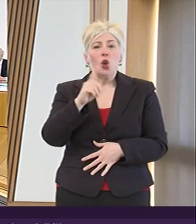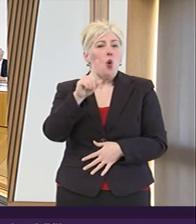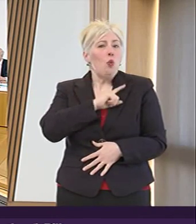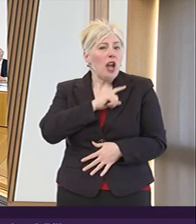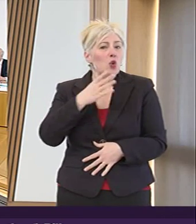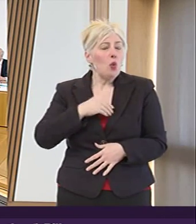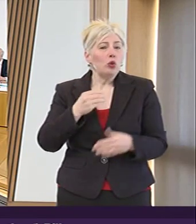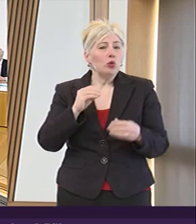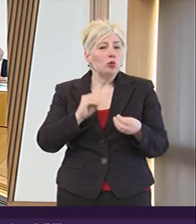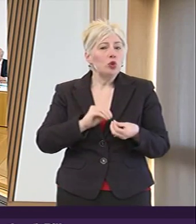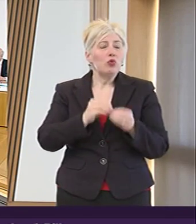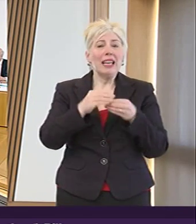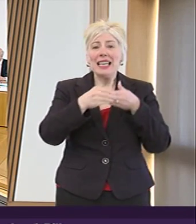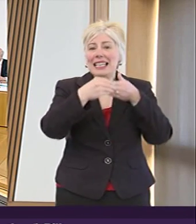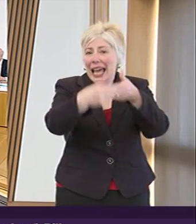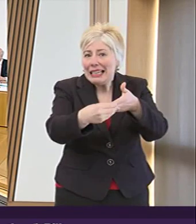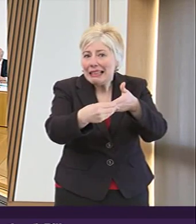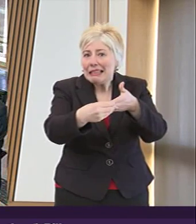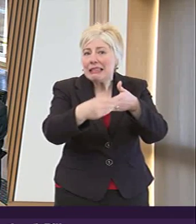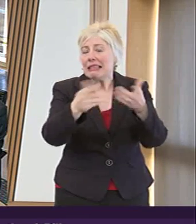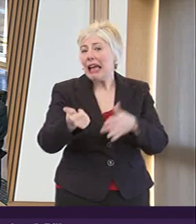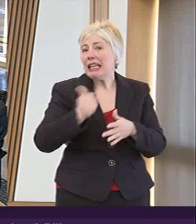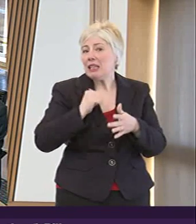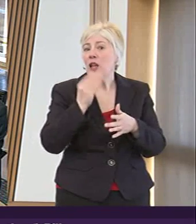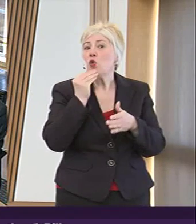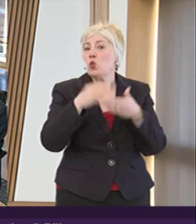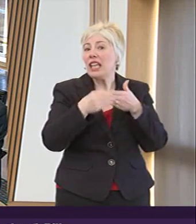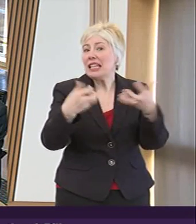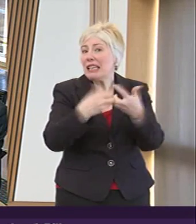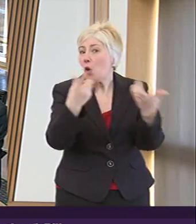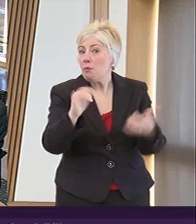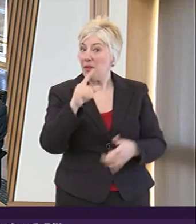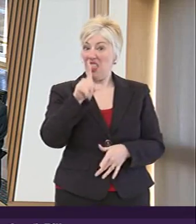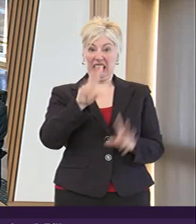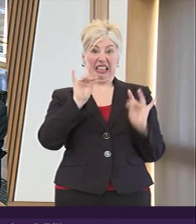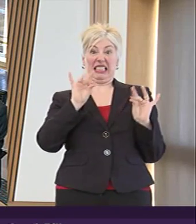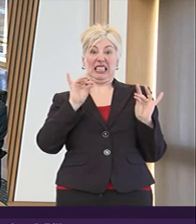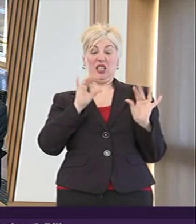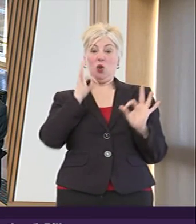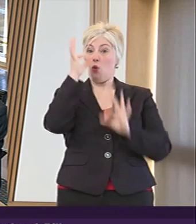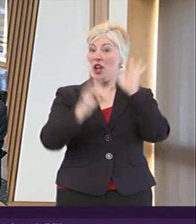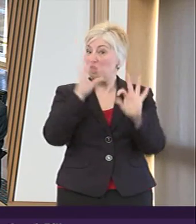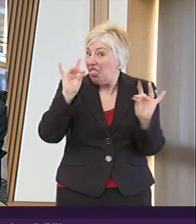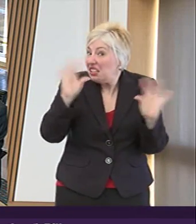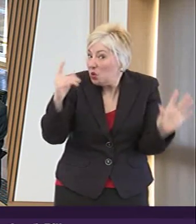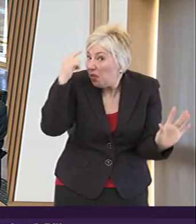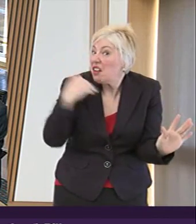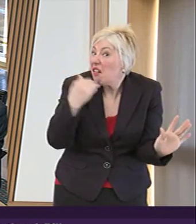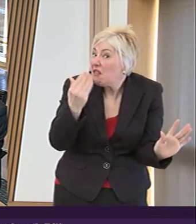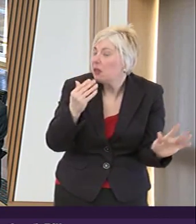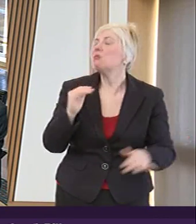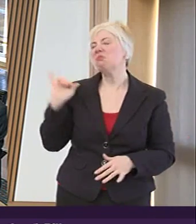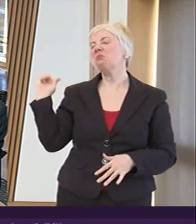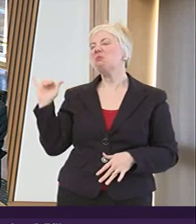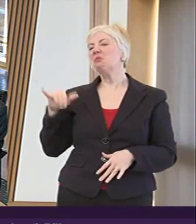being taken and how it's expected to be used would would cover the basis Margaret yeah